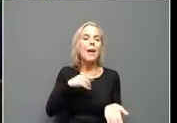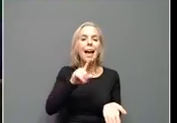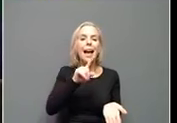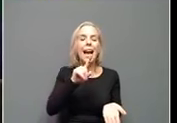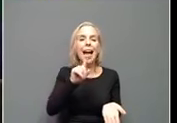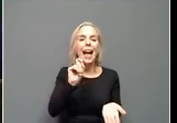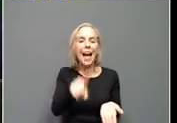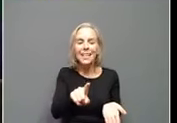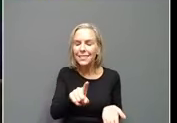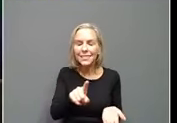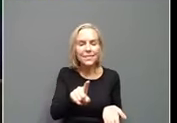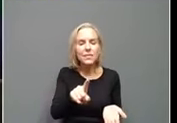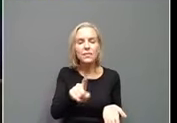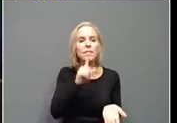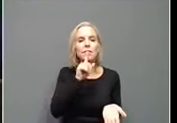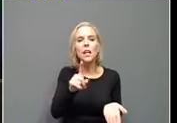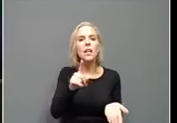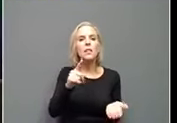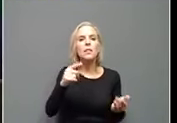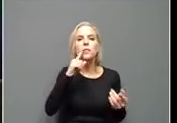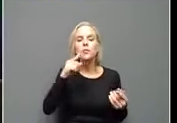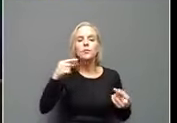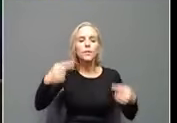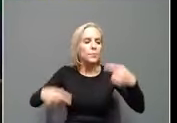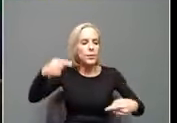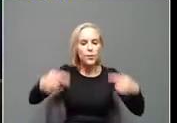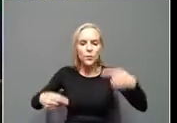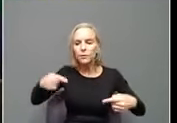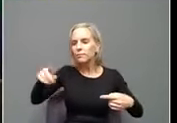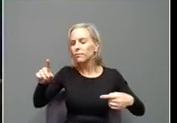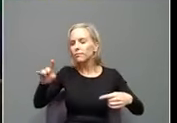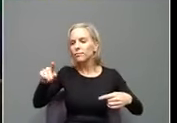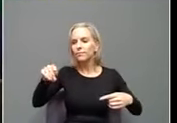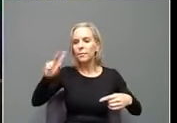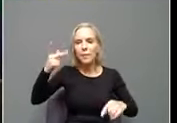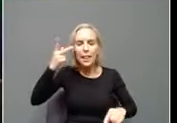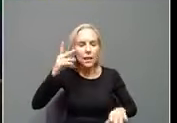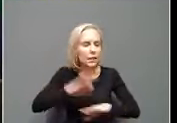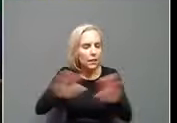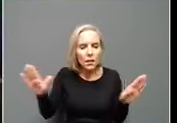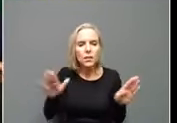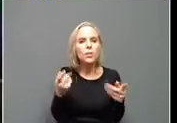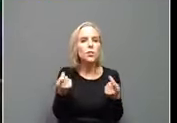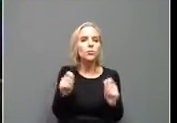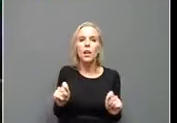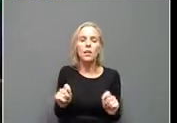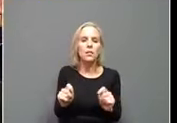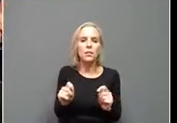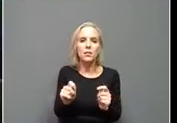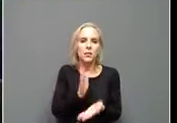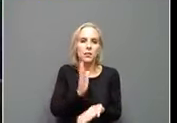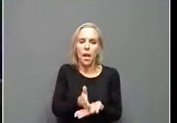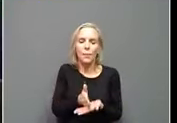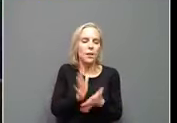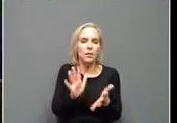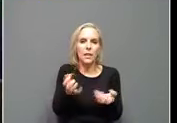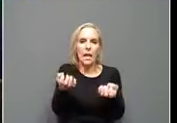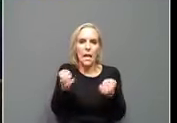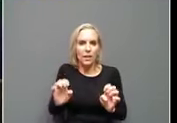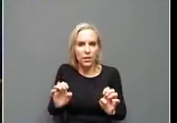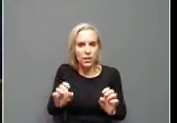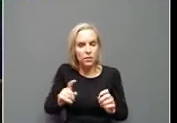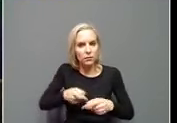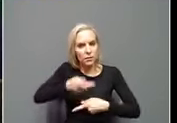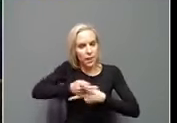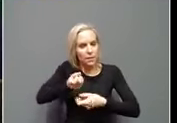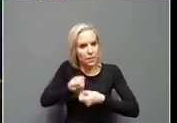is let's not dispute the science. Um, let's not, let's not try to try to stop efforts that at times that we're keeping us safe.